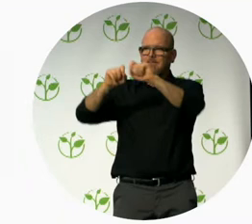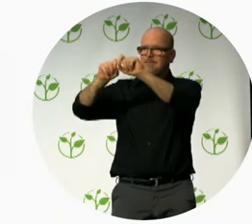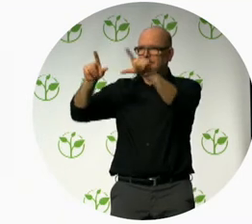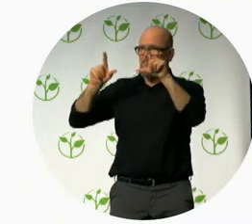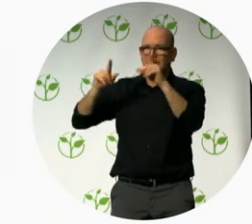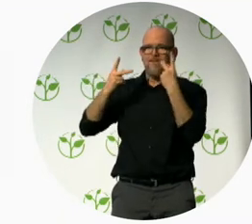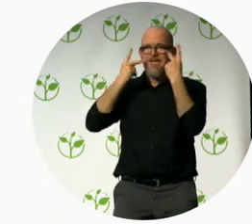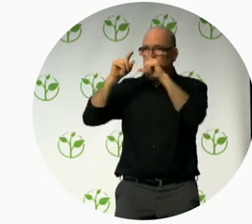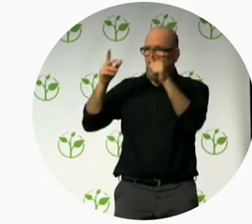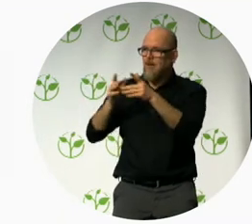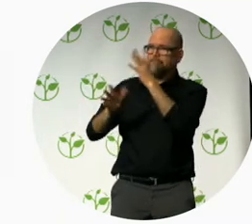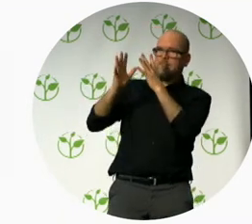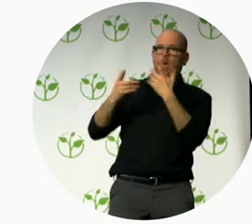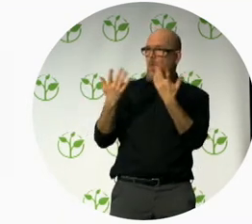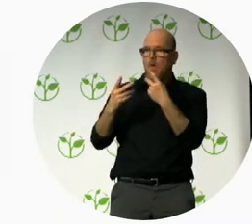but it